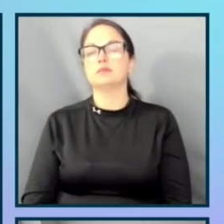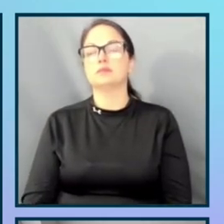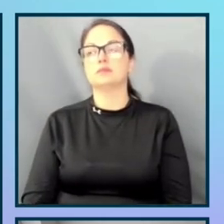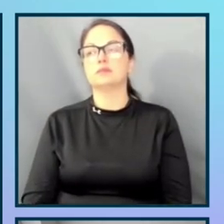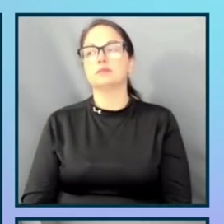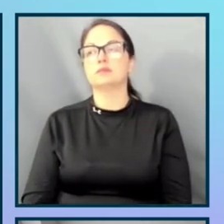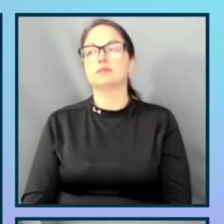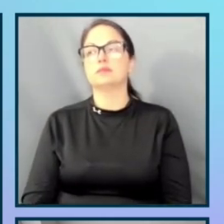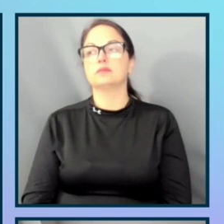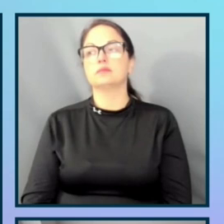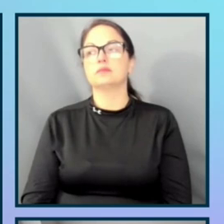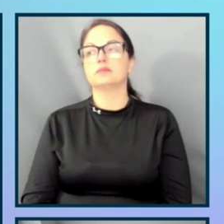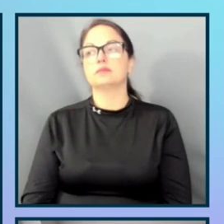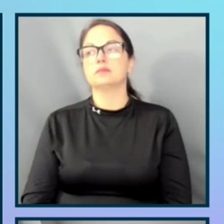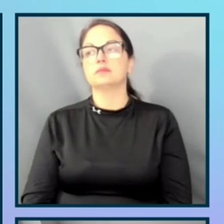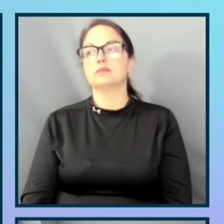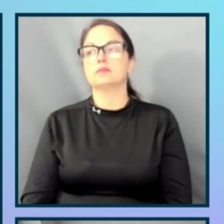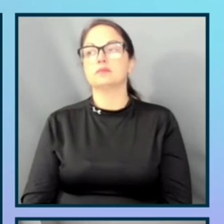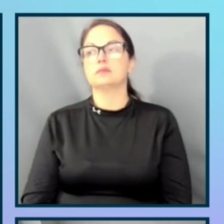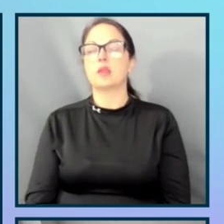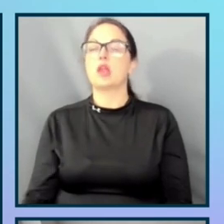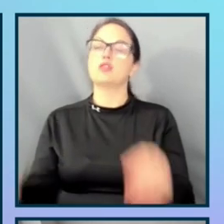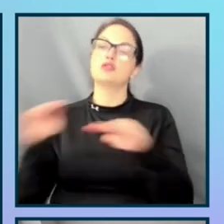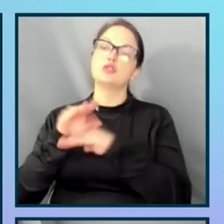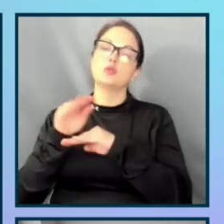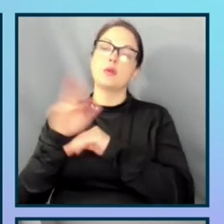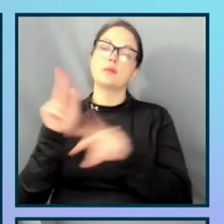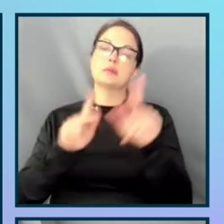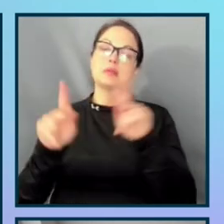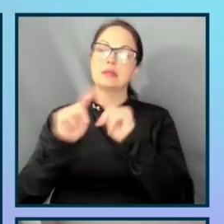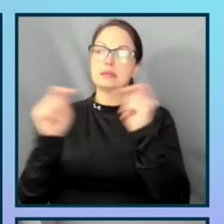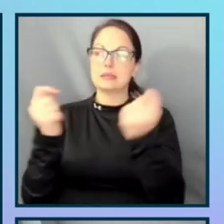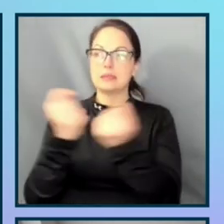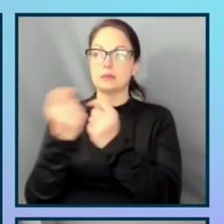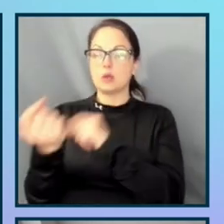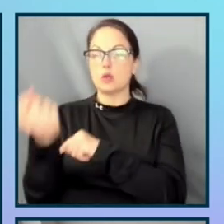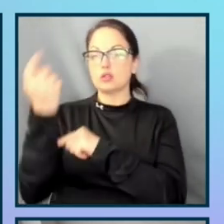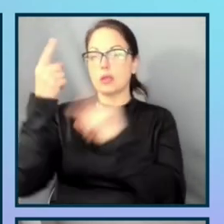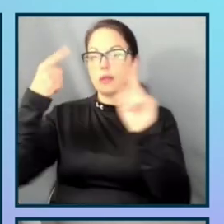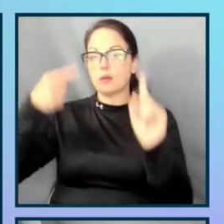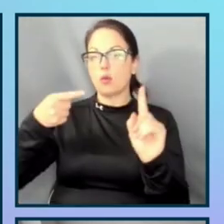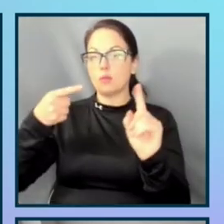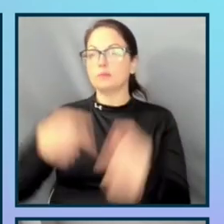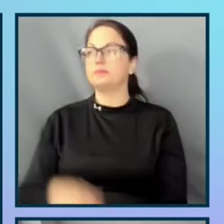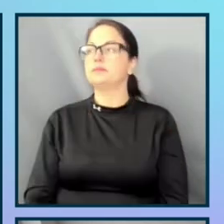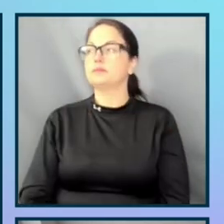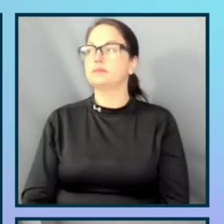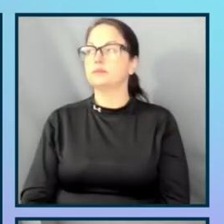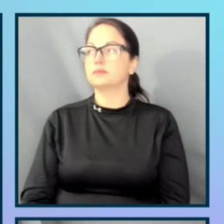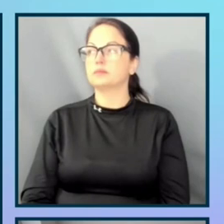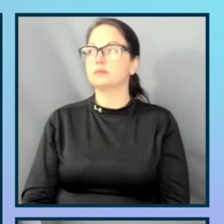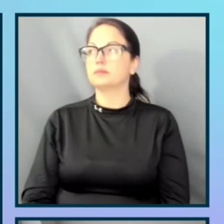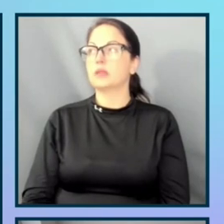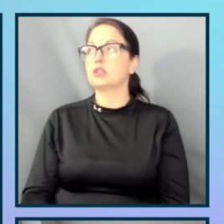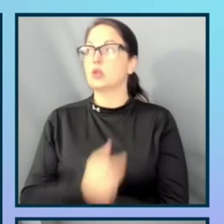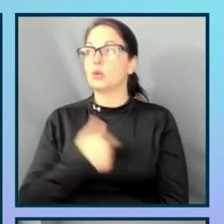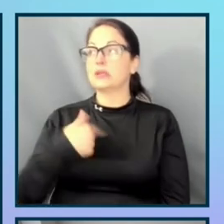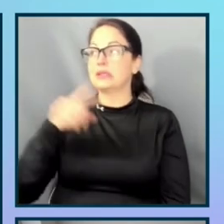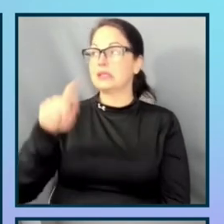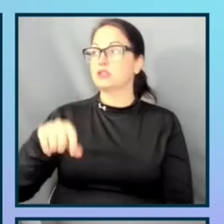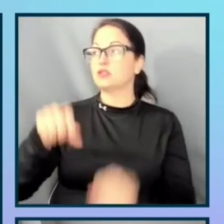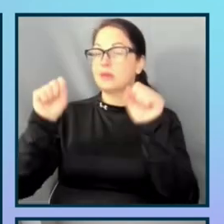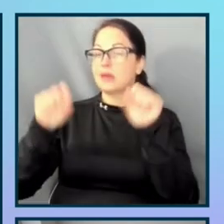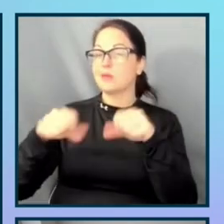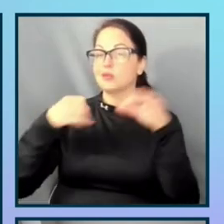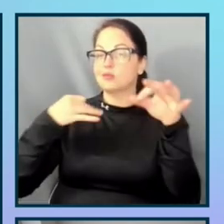people, the team needs to be clear on the mission. So we need to get that elevator pitch down. We need to start with a